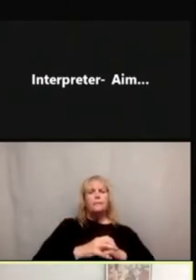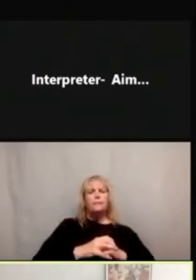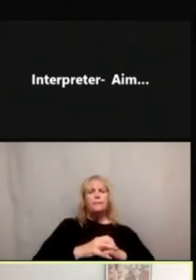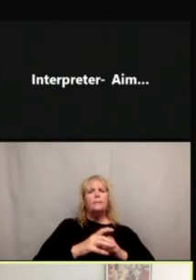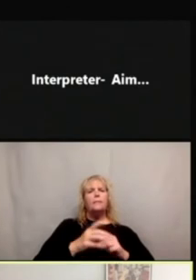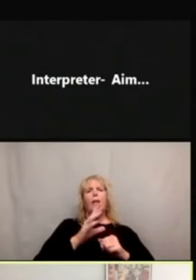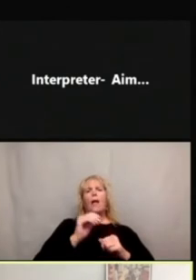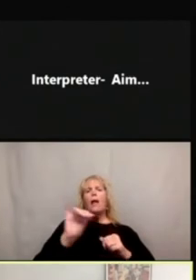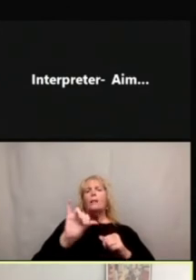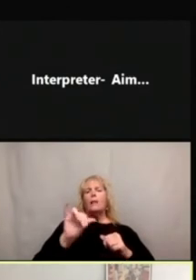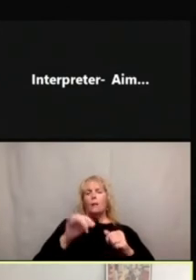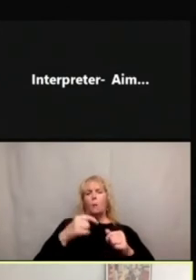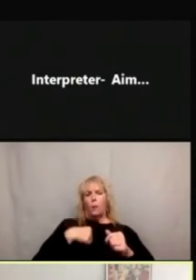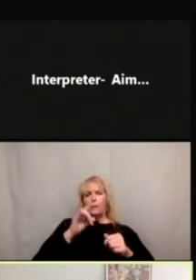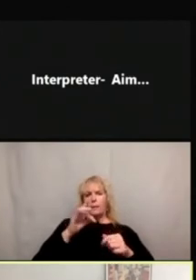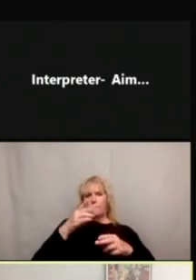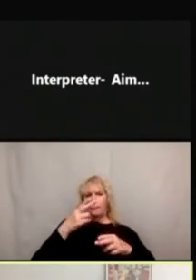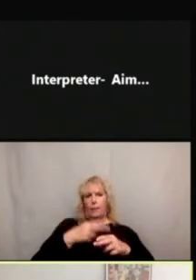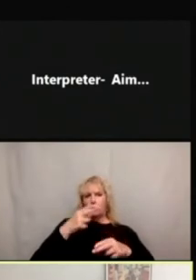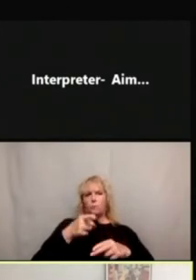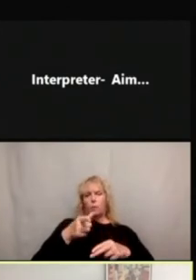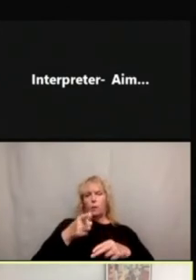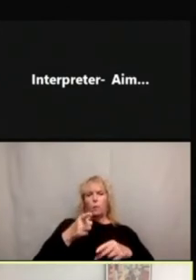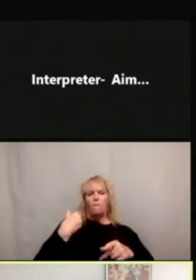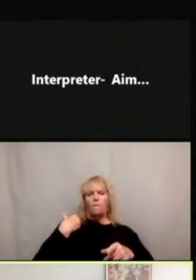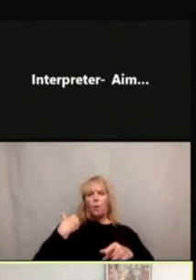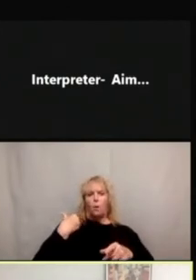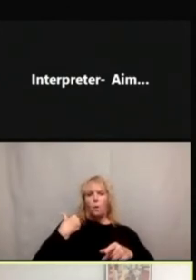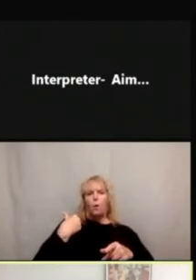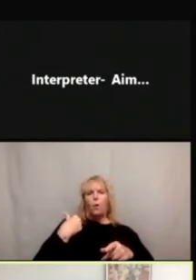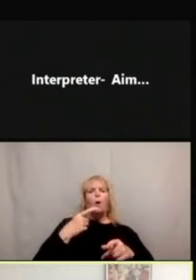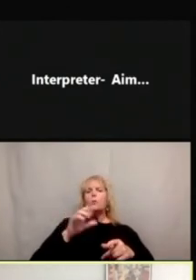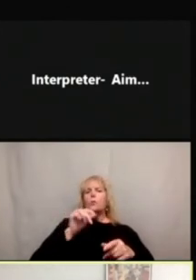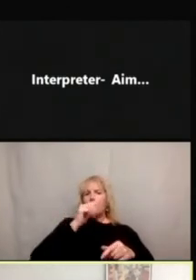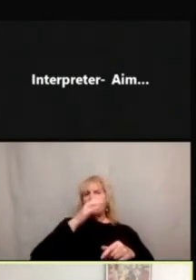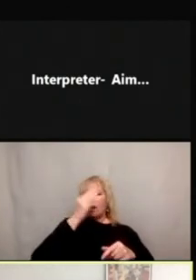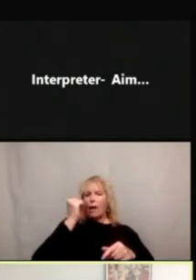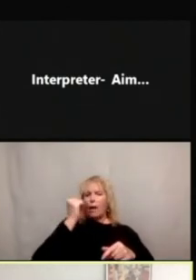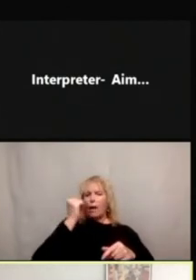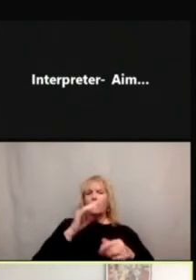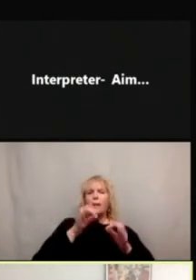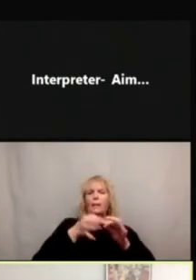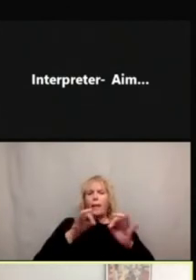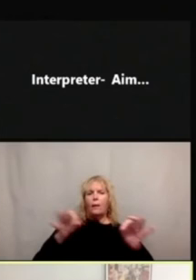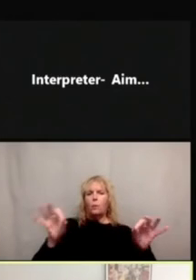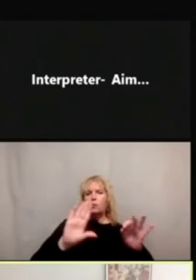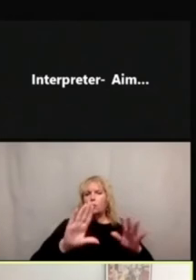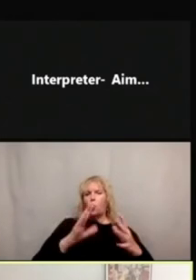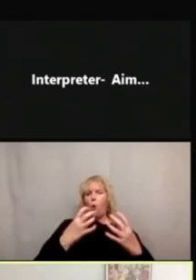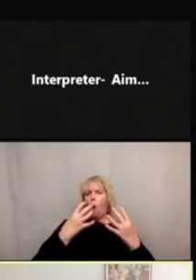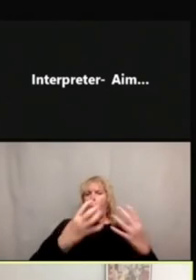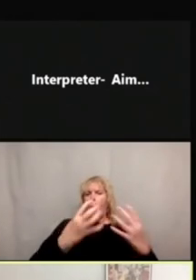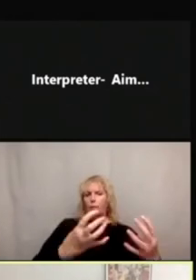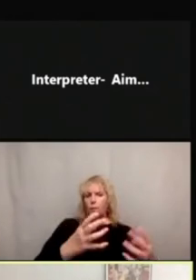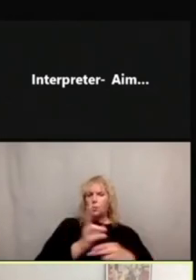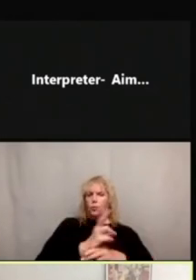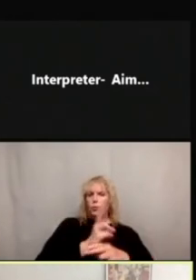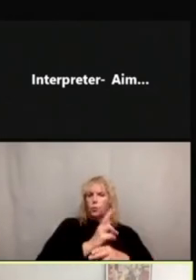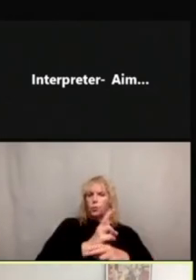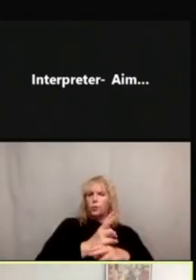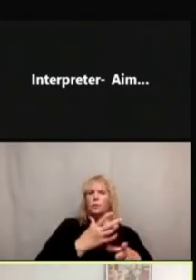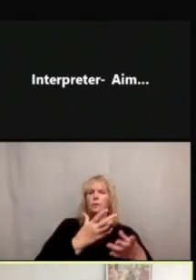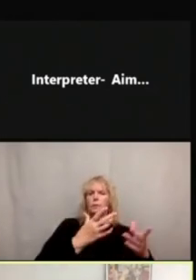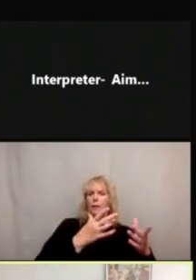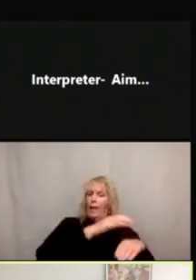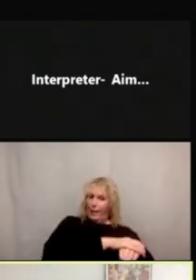as we said before, remembering to use the language that your audience uses, as well as English. So